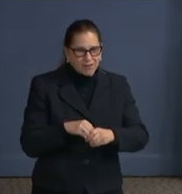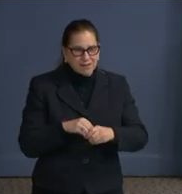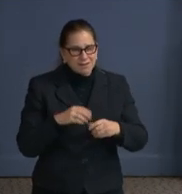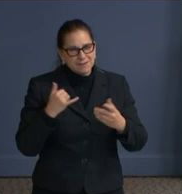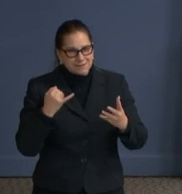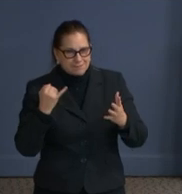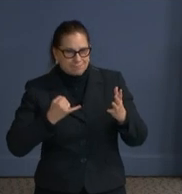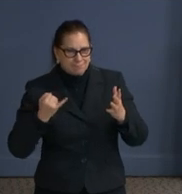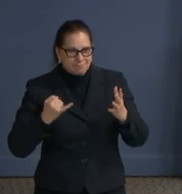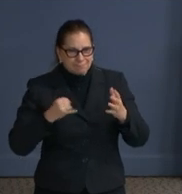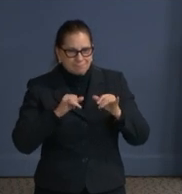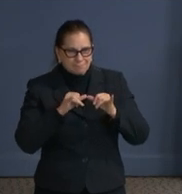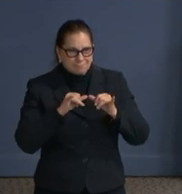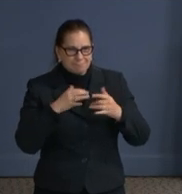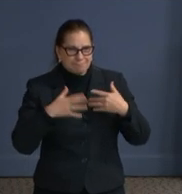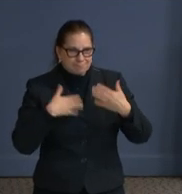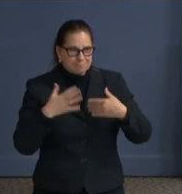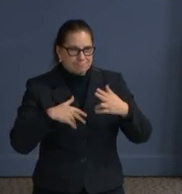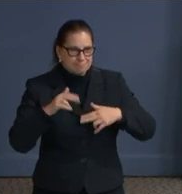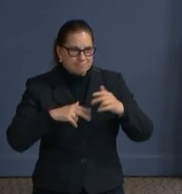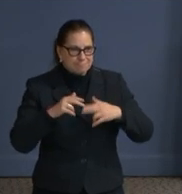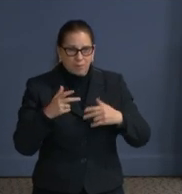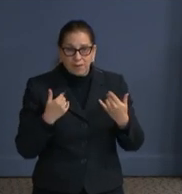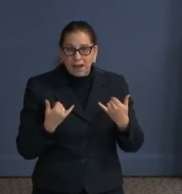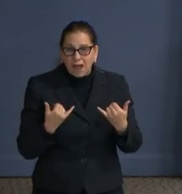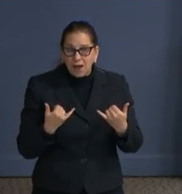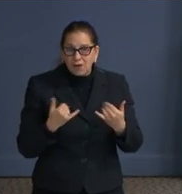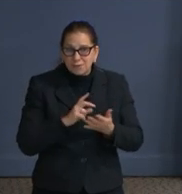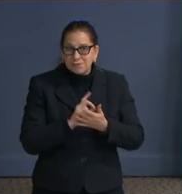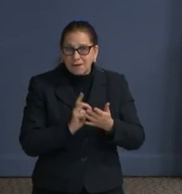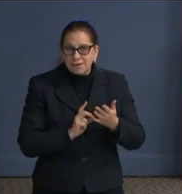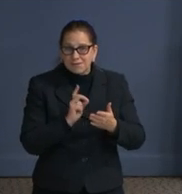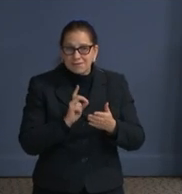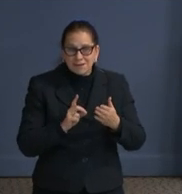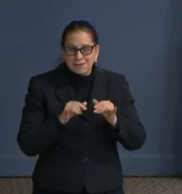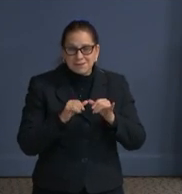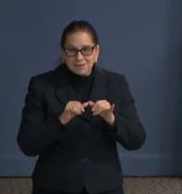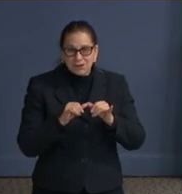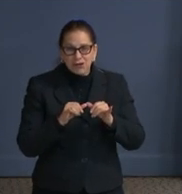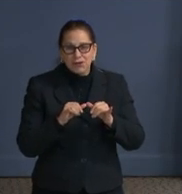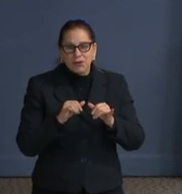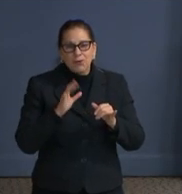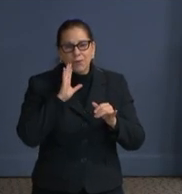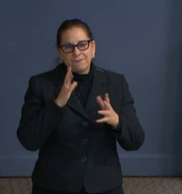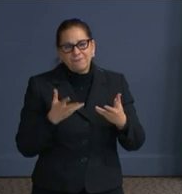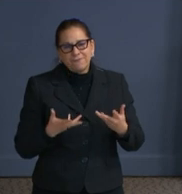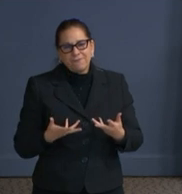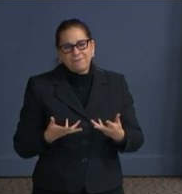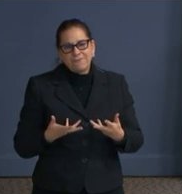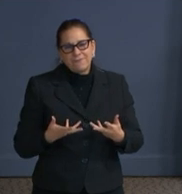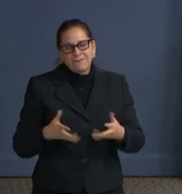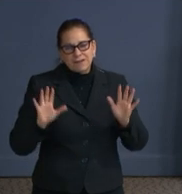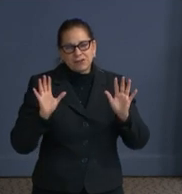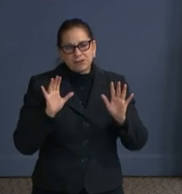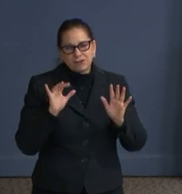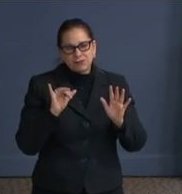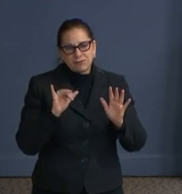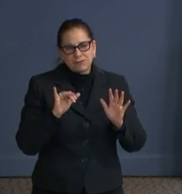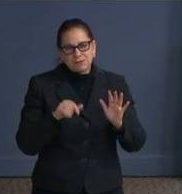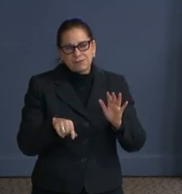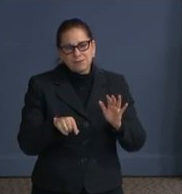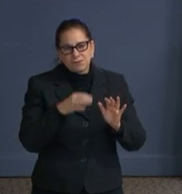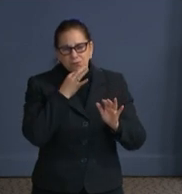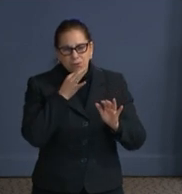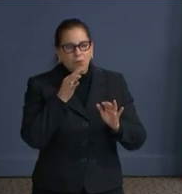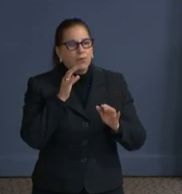to move forward. The design and engineering will be completed by two of the largest and most prestigious national and